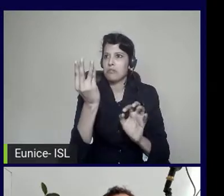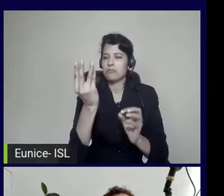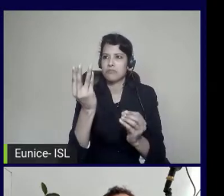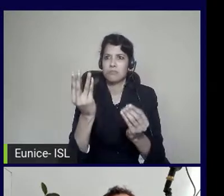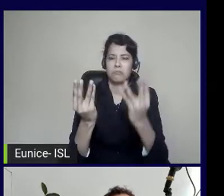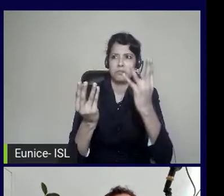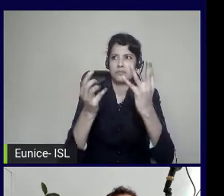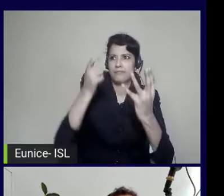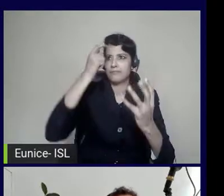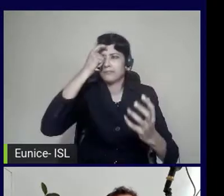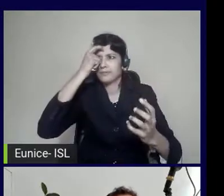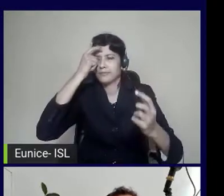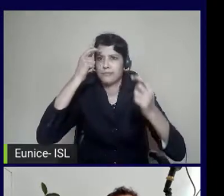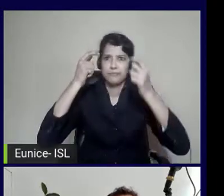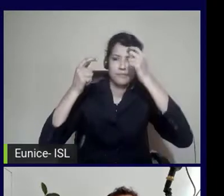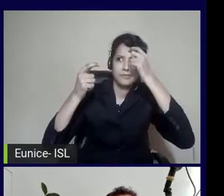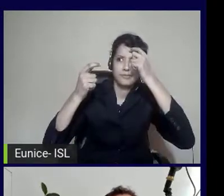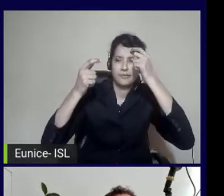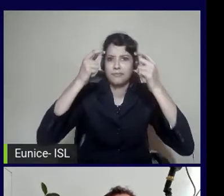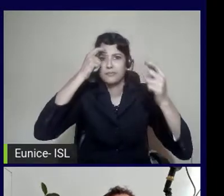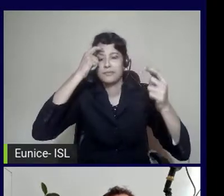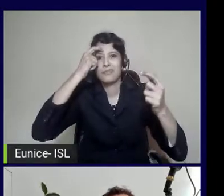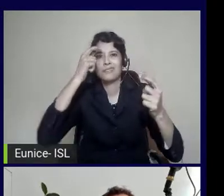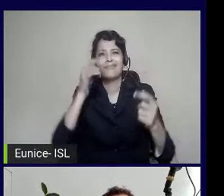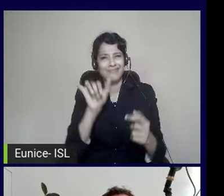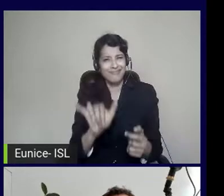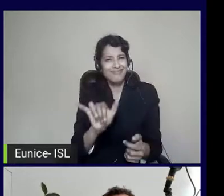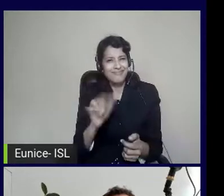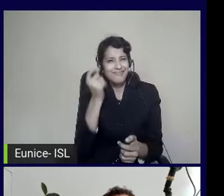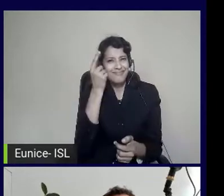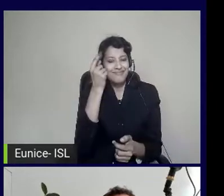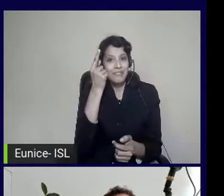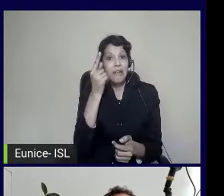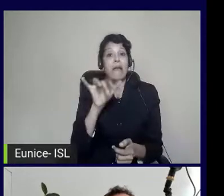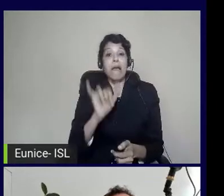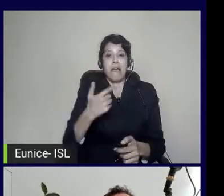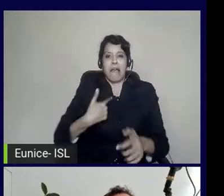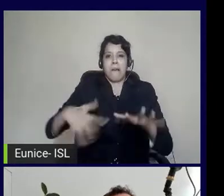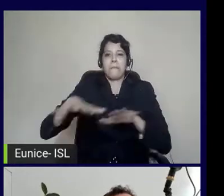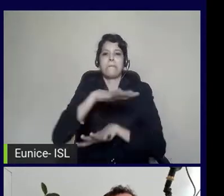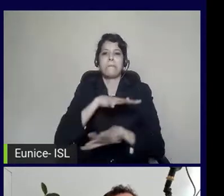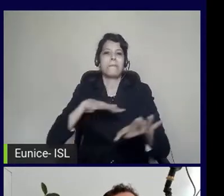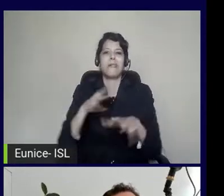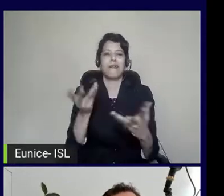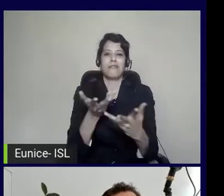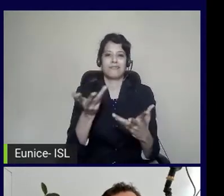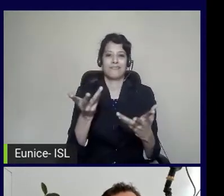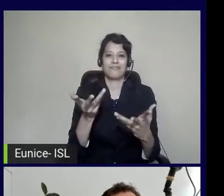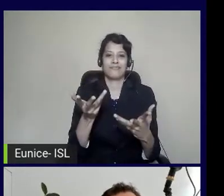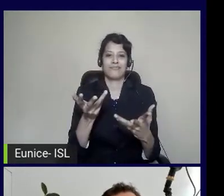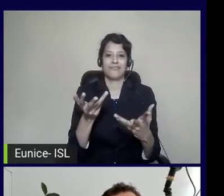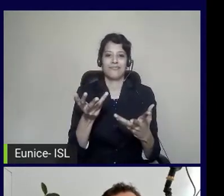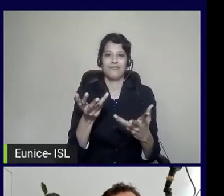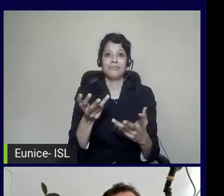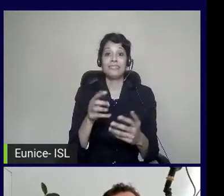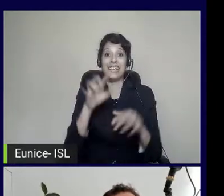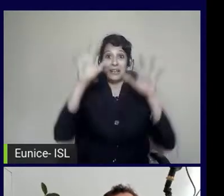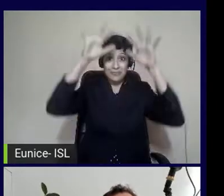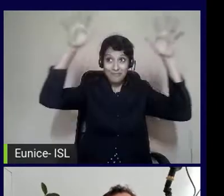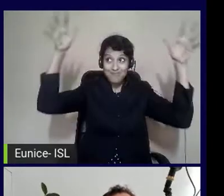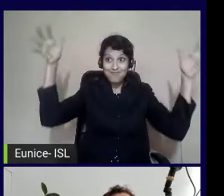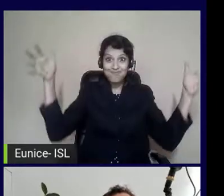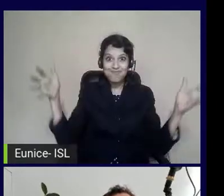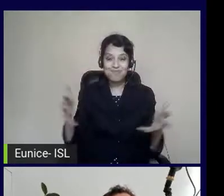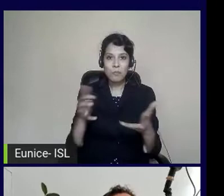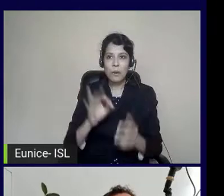then you're going to give birth to the hydra. So I have a plan today that we're going to pop the empathy bubble, and